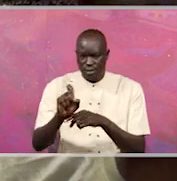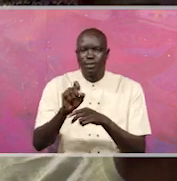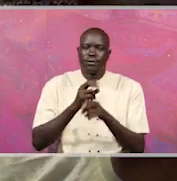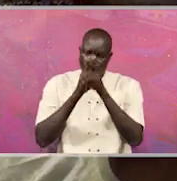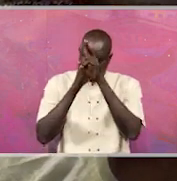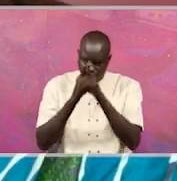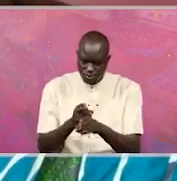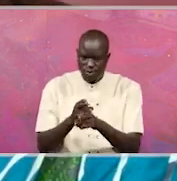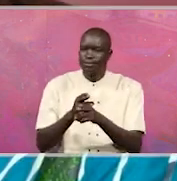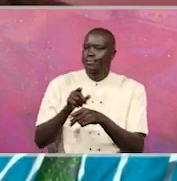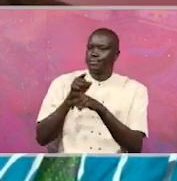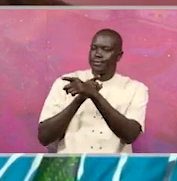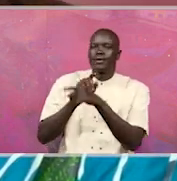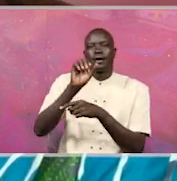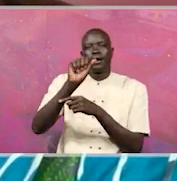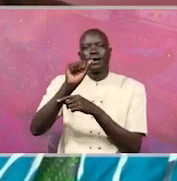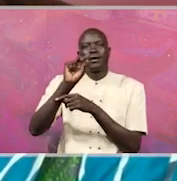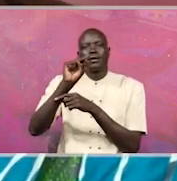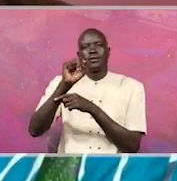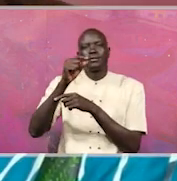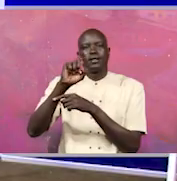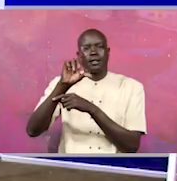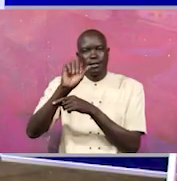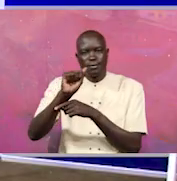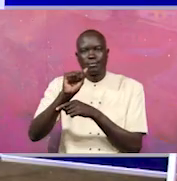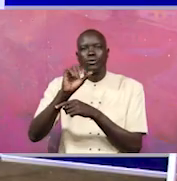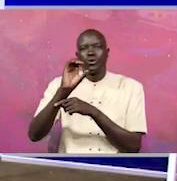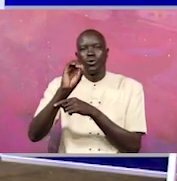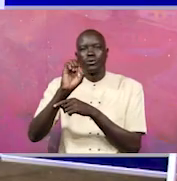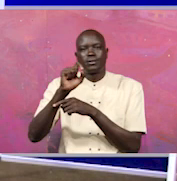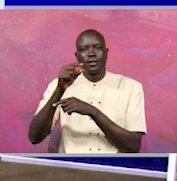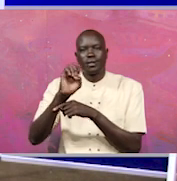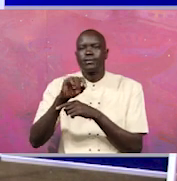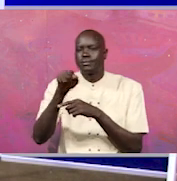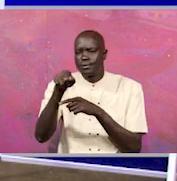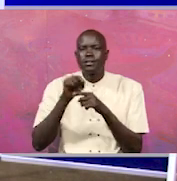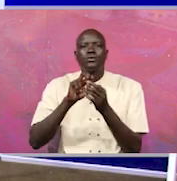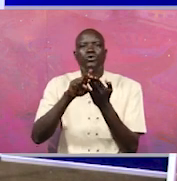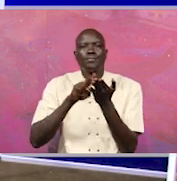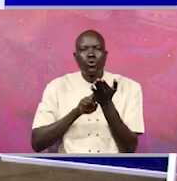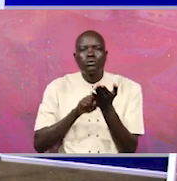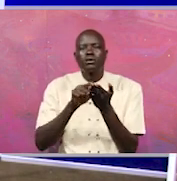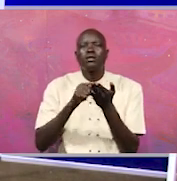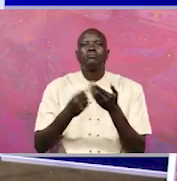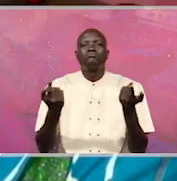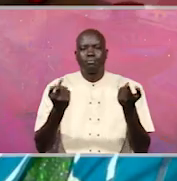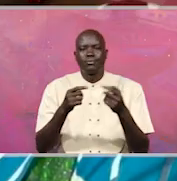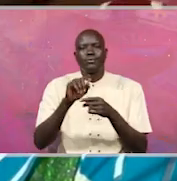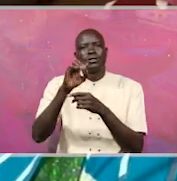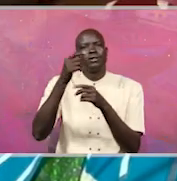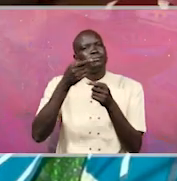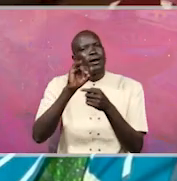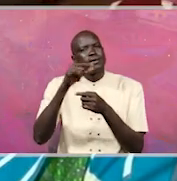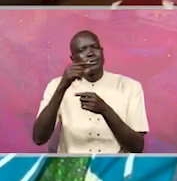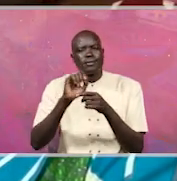the Honorable Angeline Osege about the auditor general reports. We usually follow these reports. And when